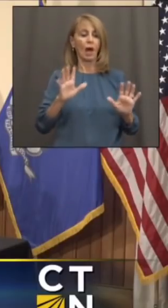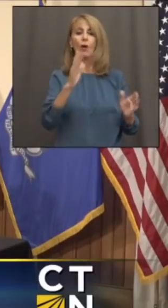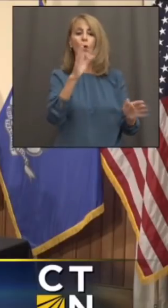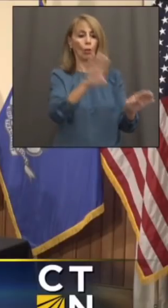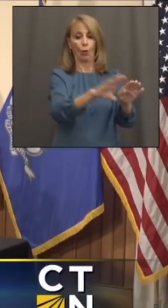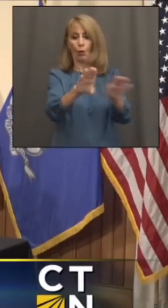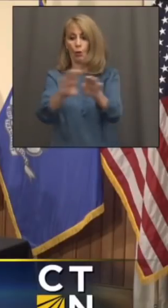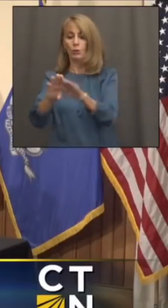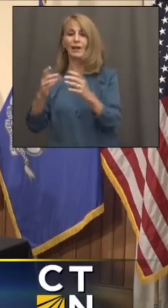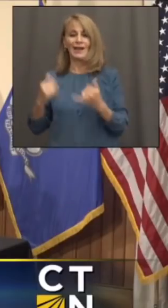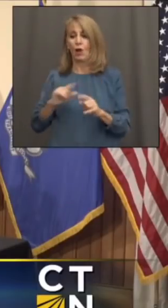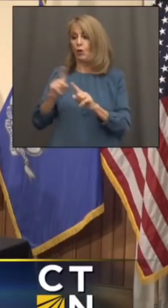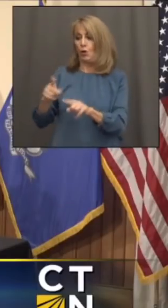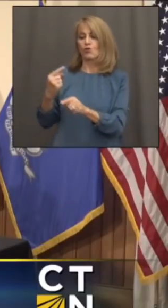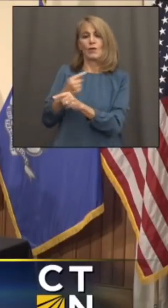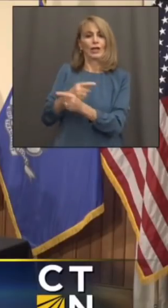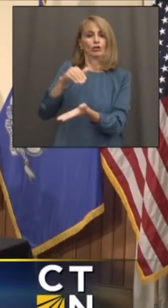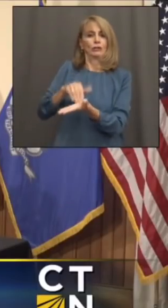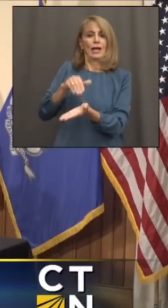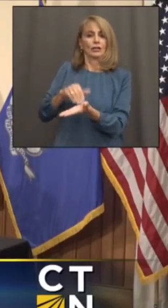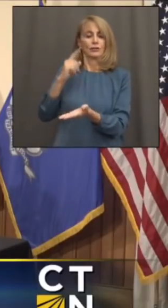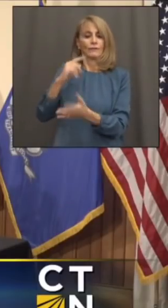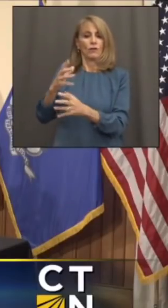offices or clinics to get vaccinated?